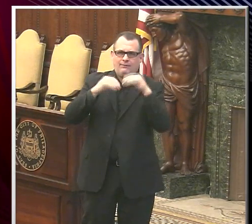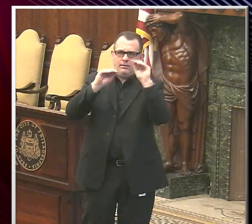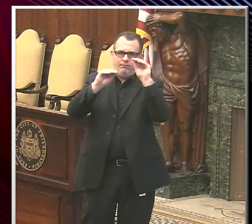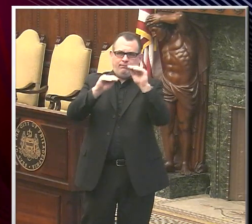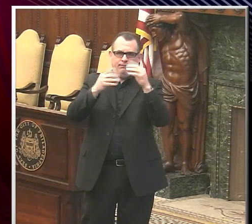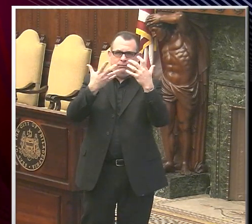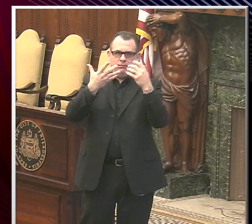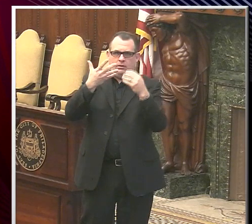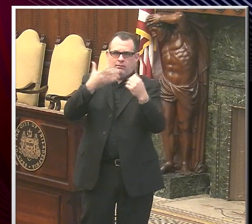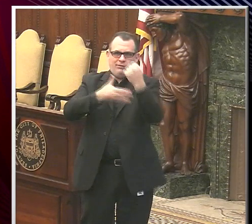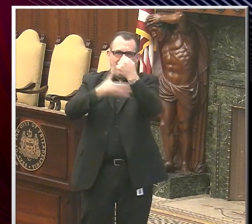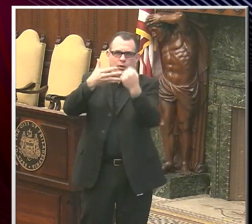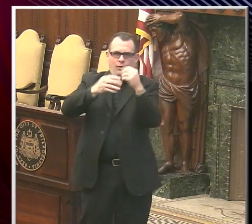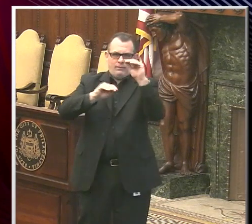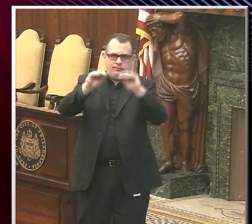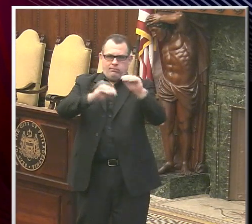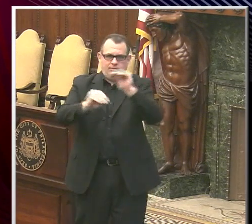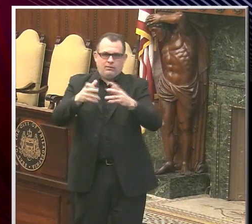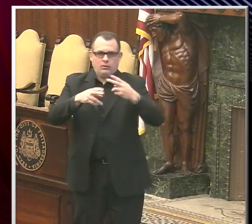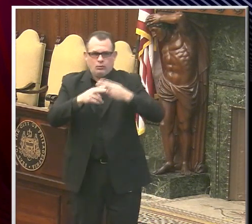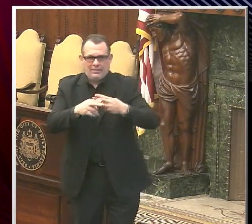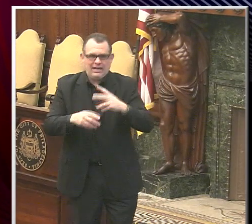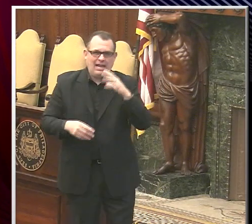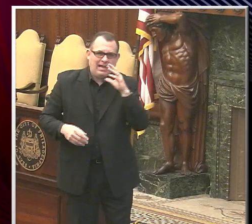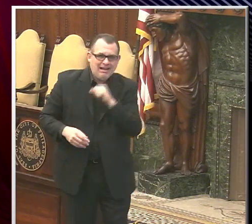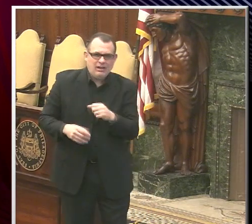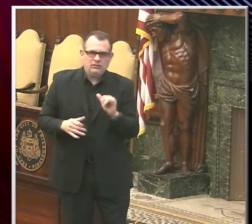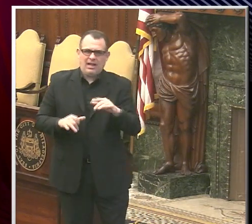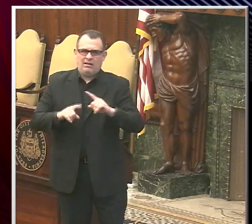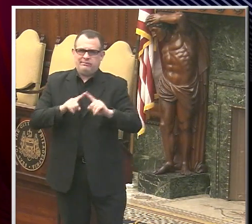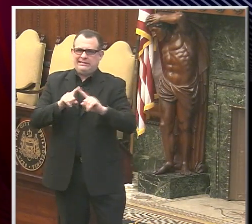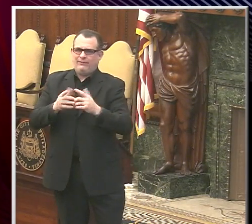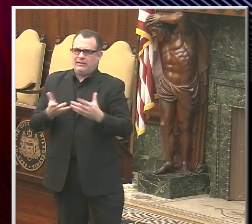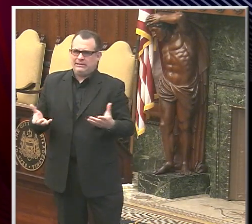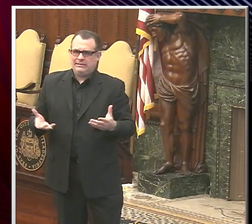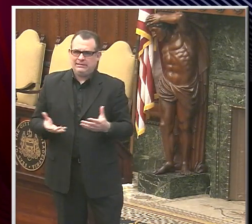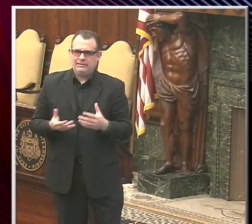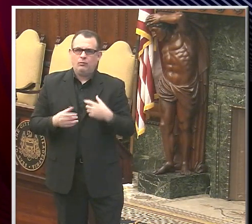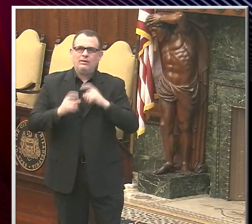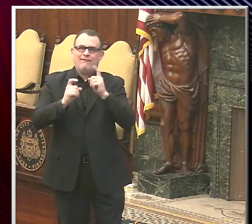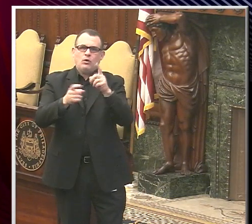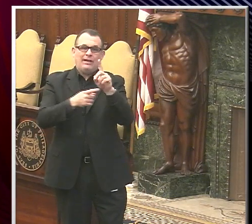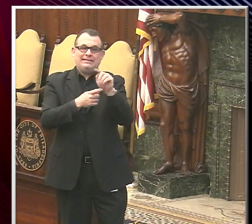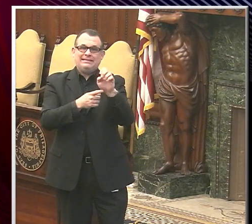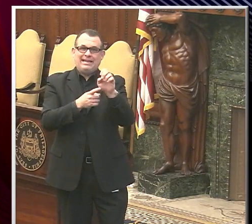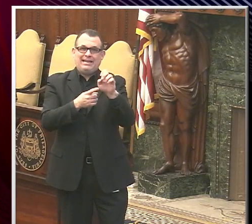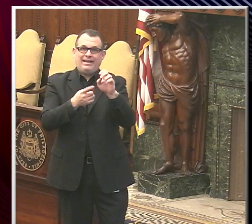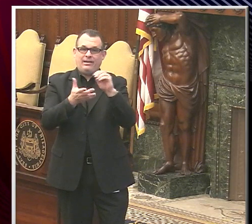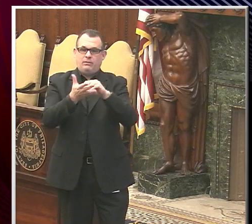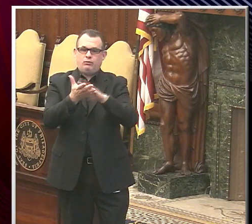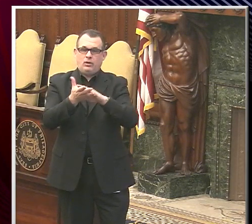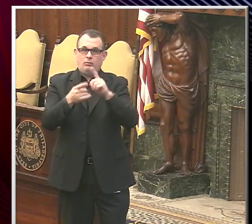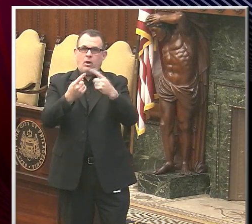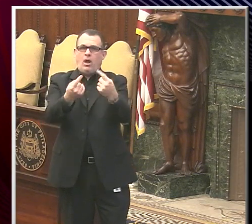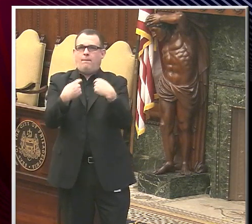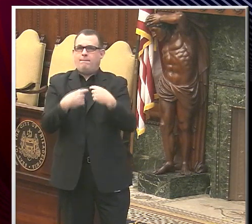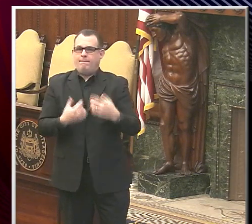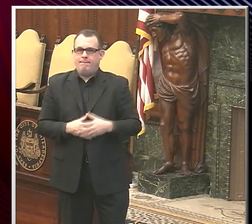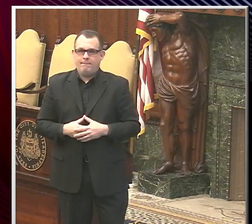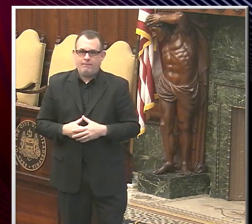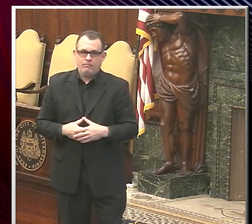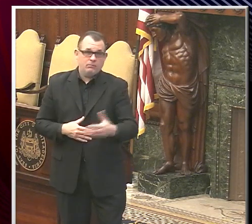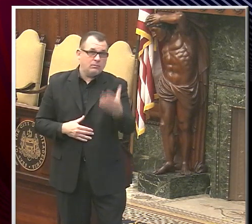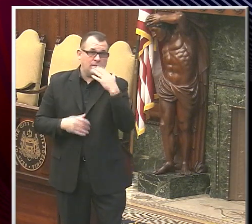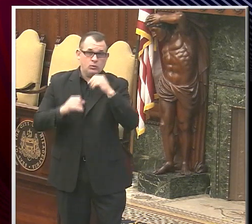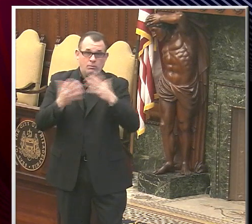conditions in your body, your weight, all those things. You'll be given a date to come in. Great. Thank you so much. That's